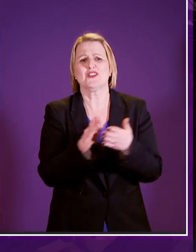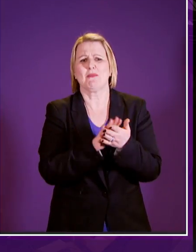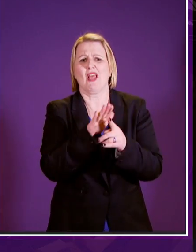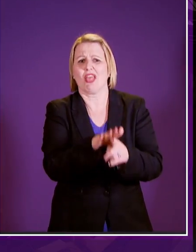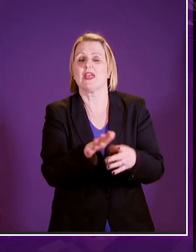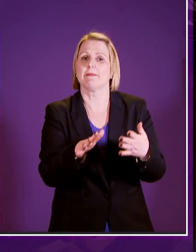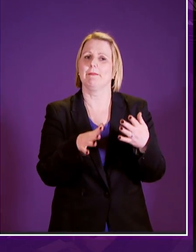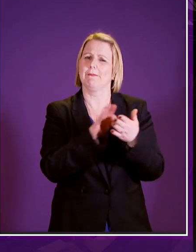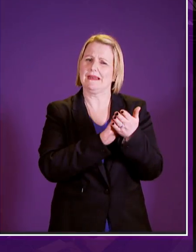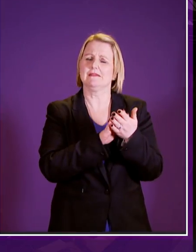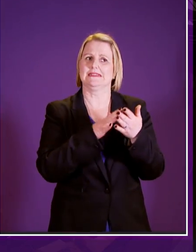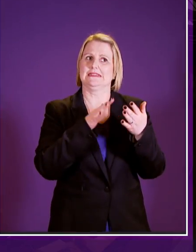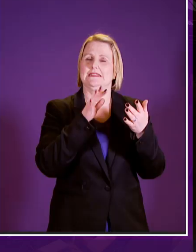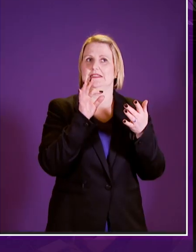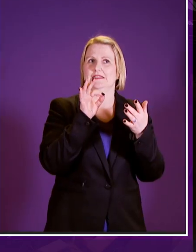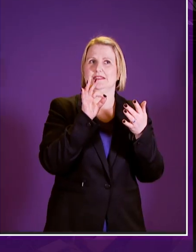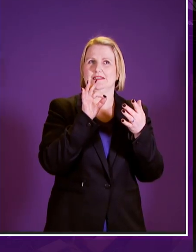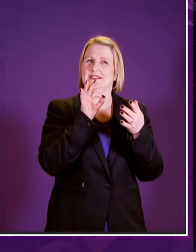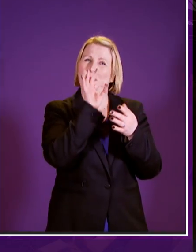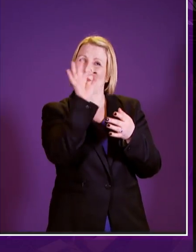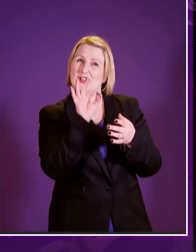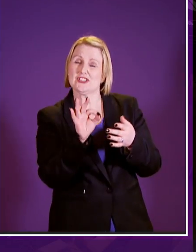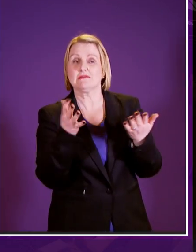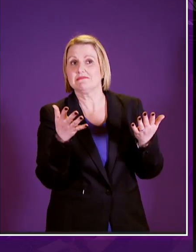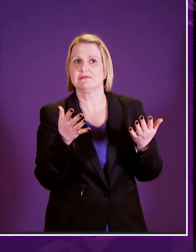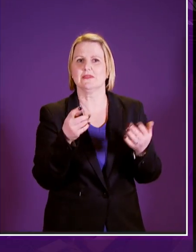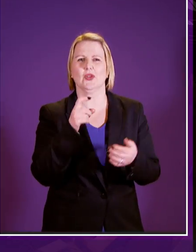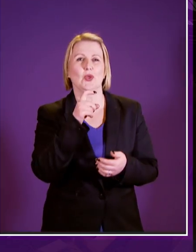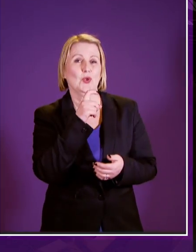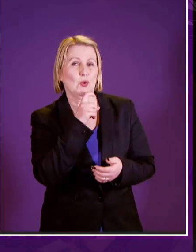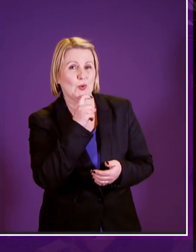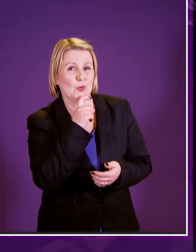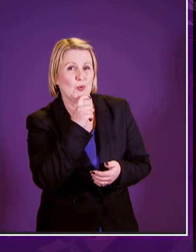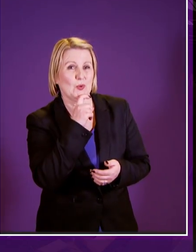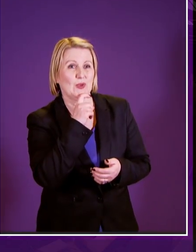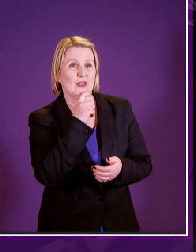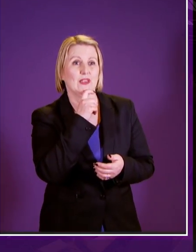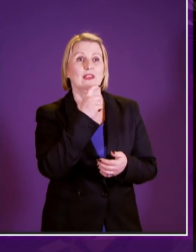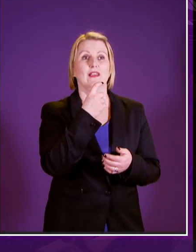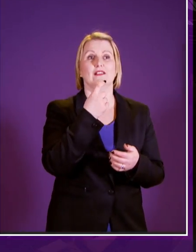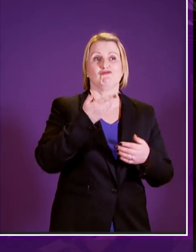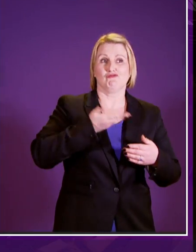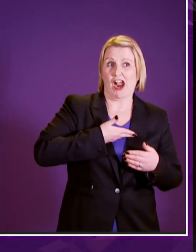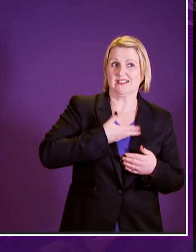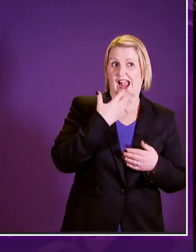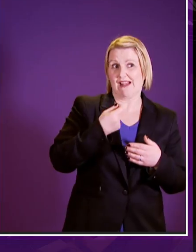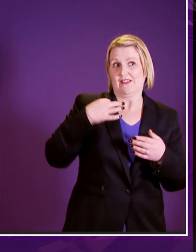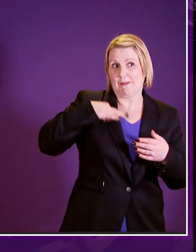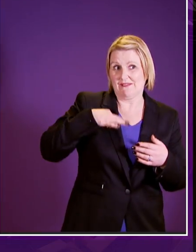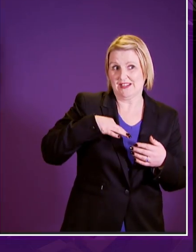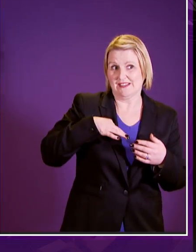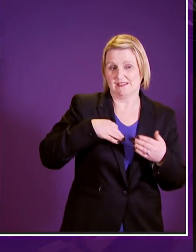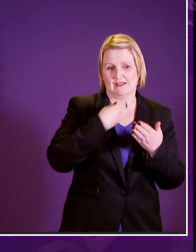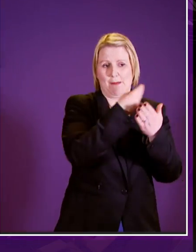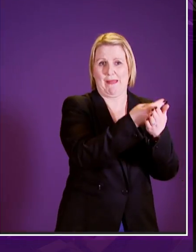at all the critical questions in social security are who is entitled to what and this bill answers neither